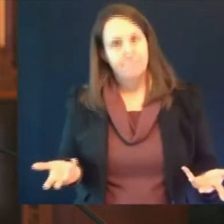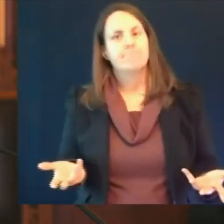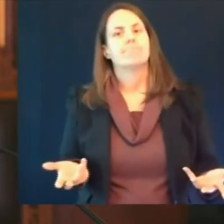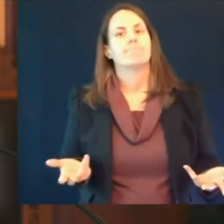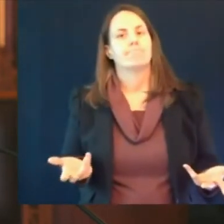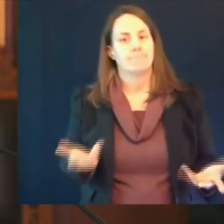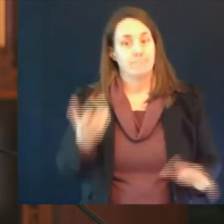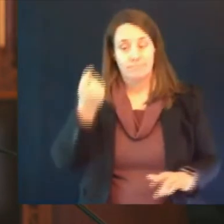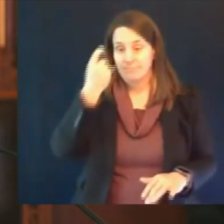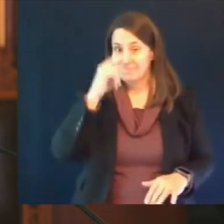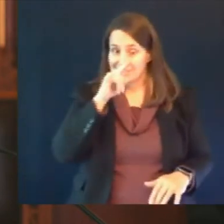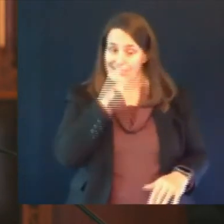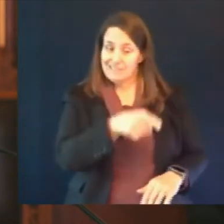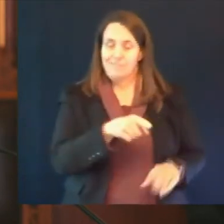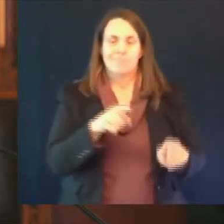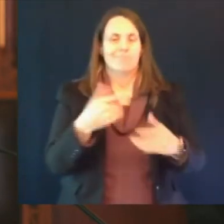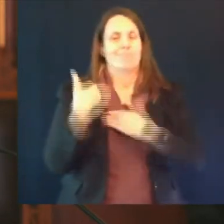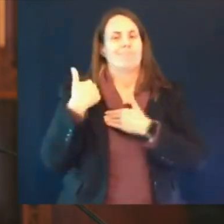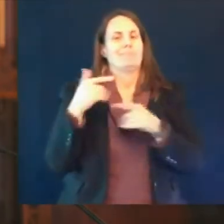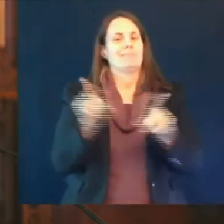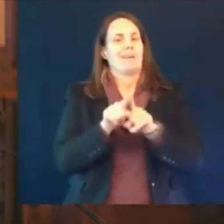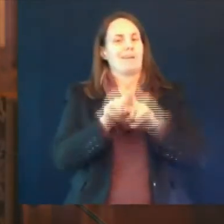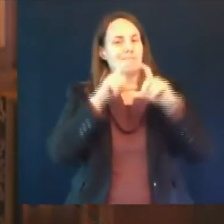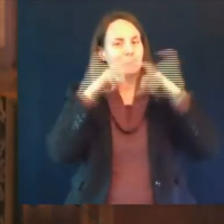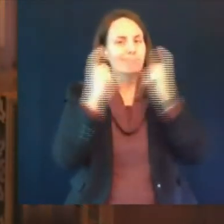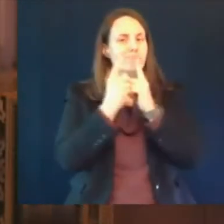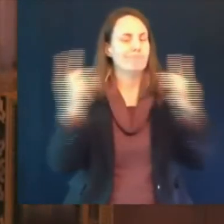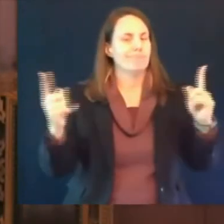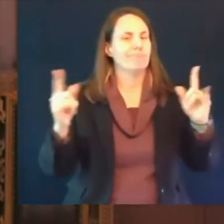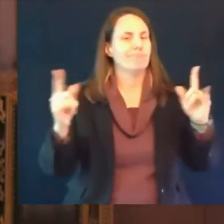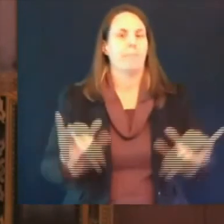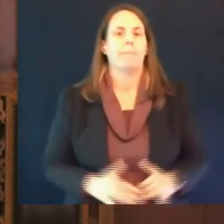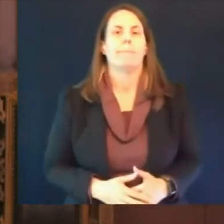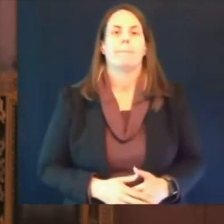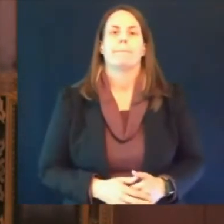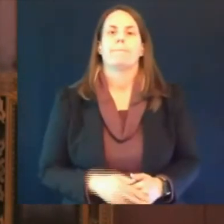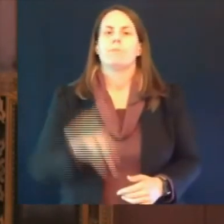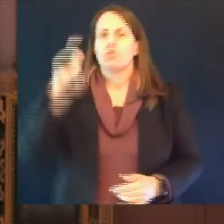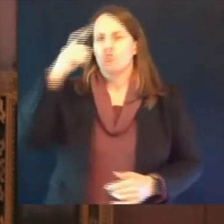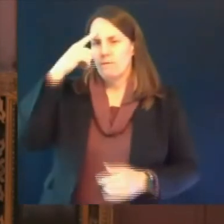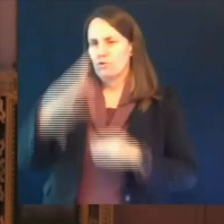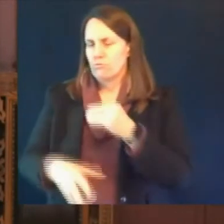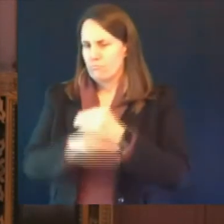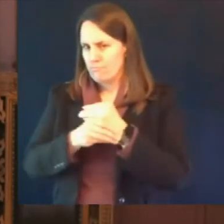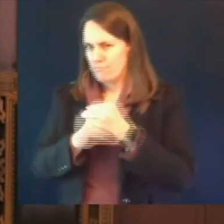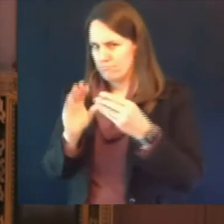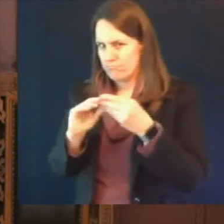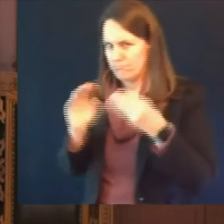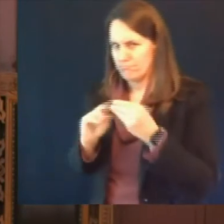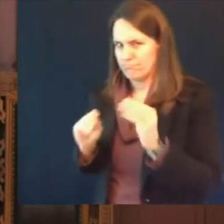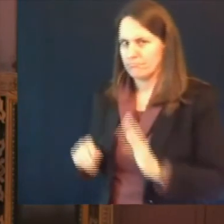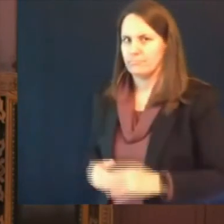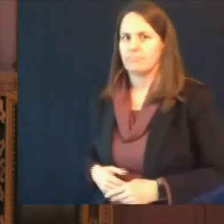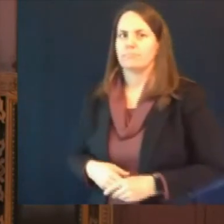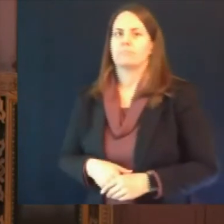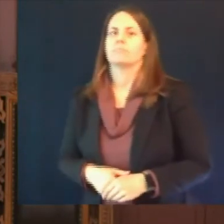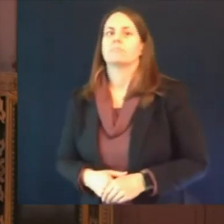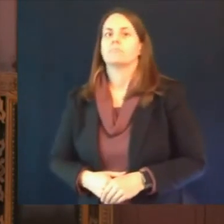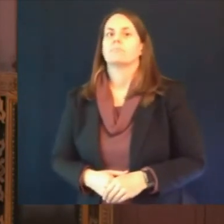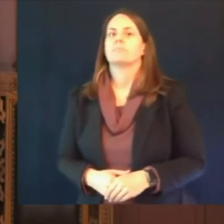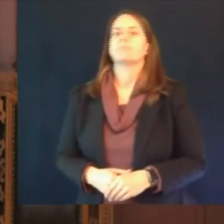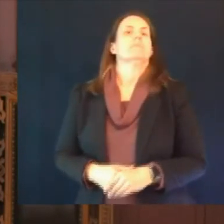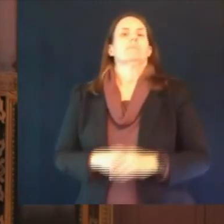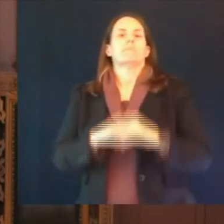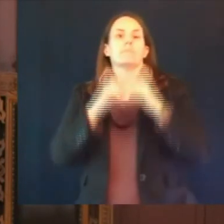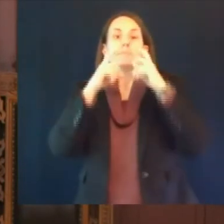want to add on to that i think uh even though the mask mandate is uh history in the state as